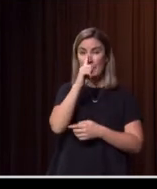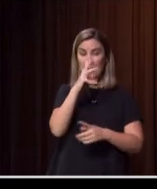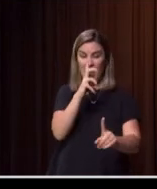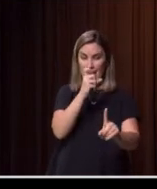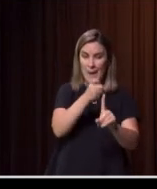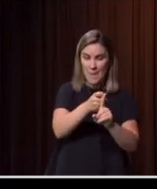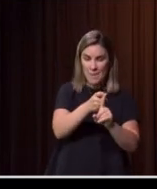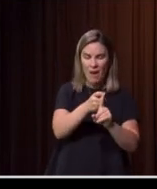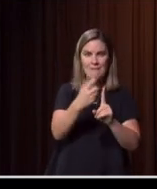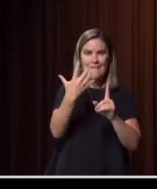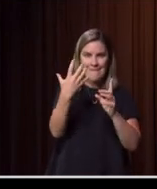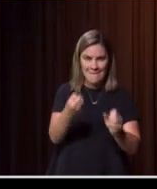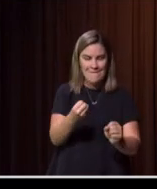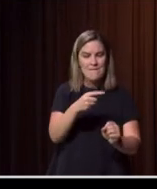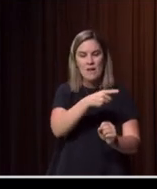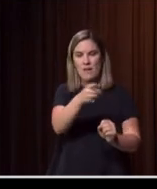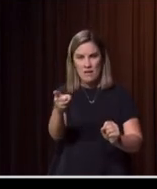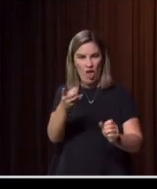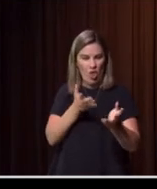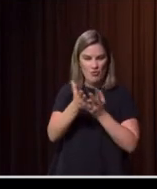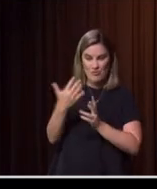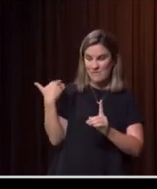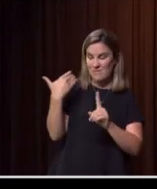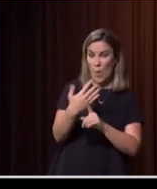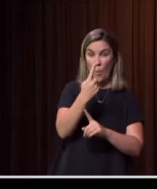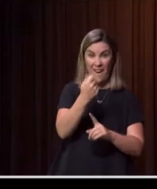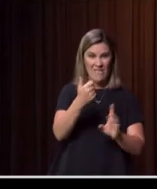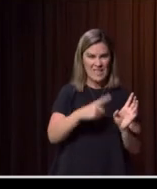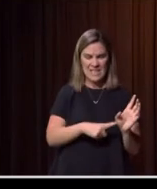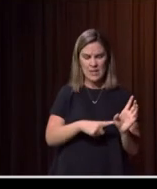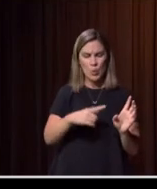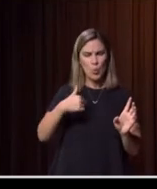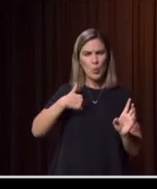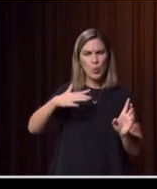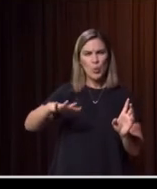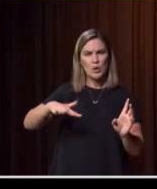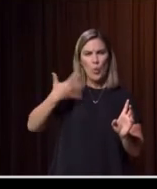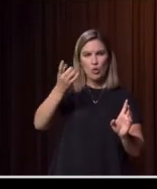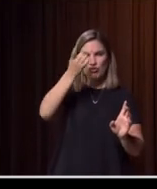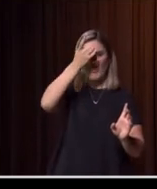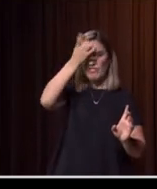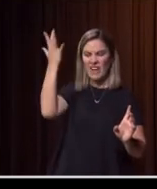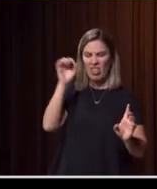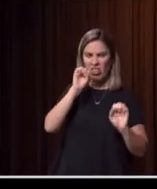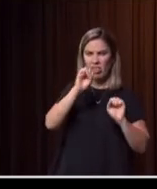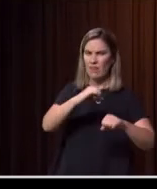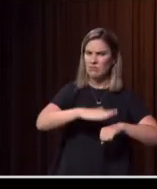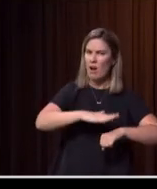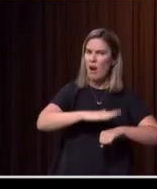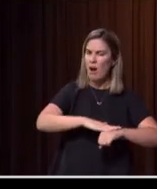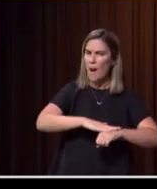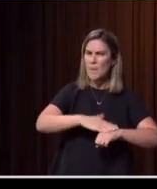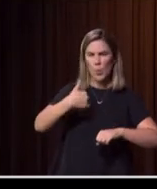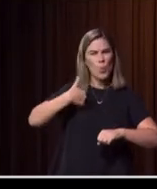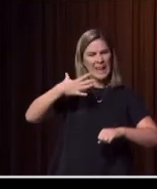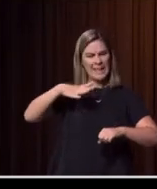forget. So the best thing we can do is capture thoughts, feelings, experiences and events